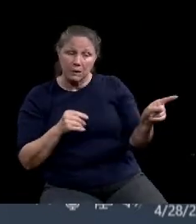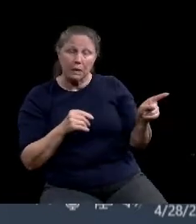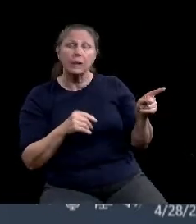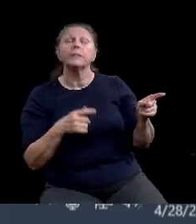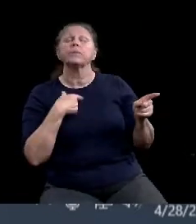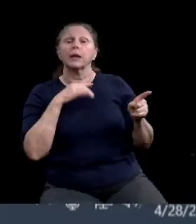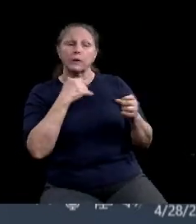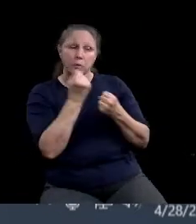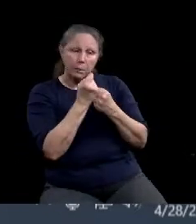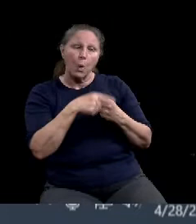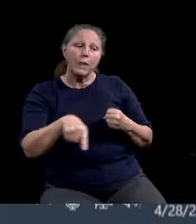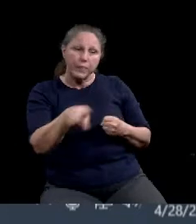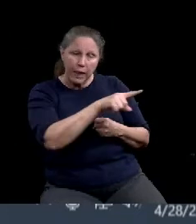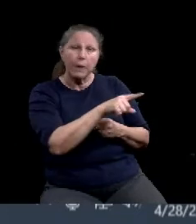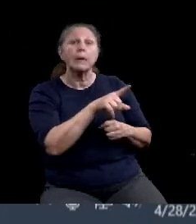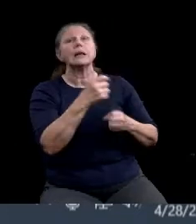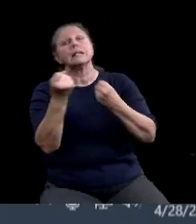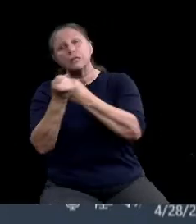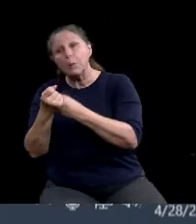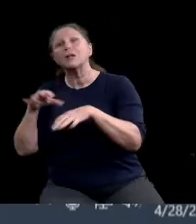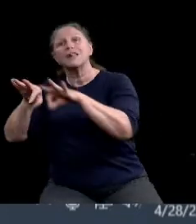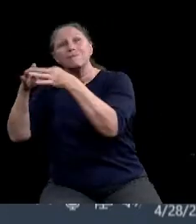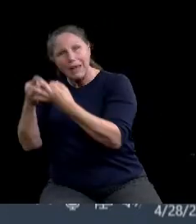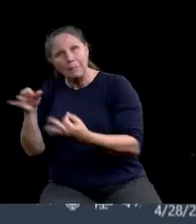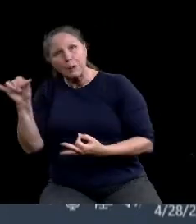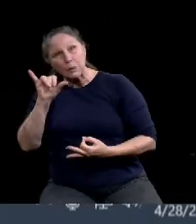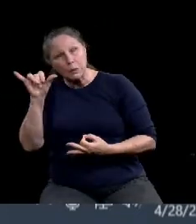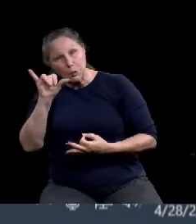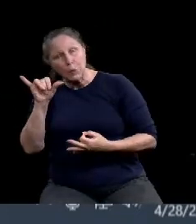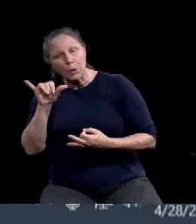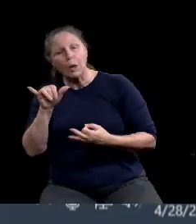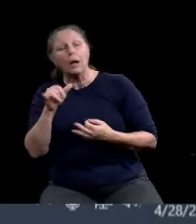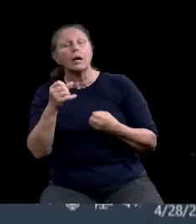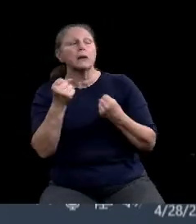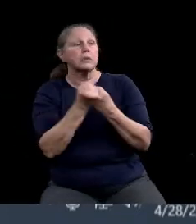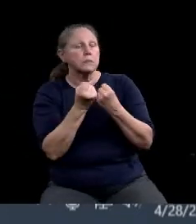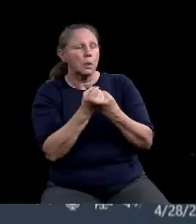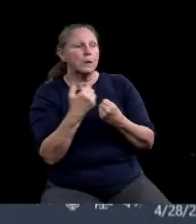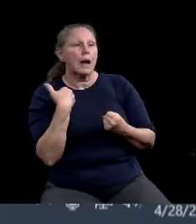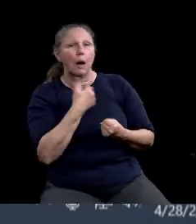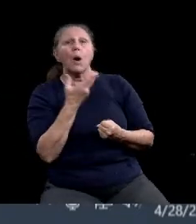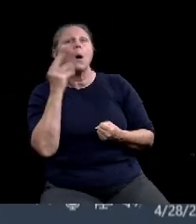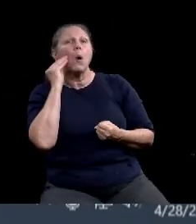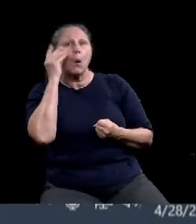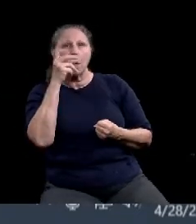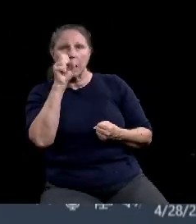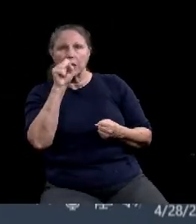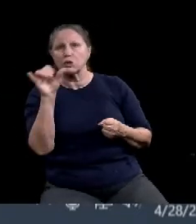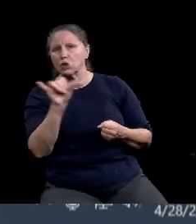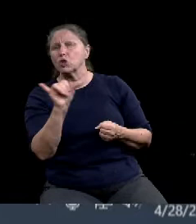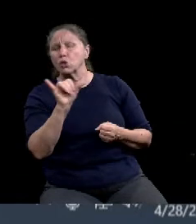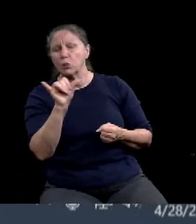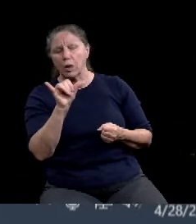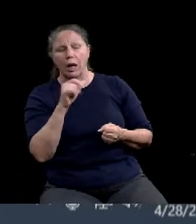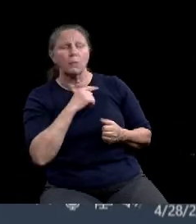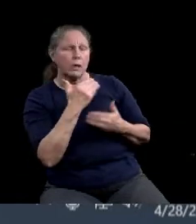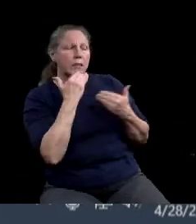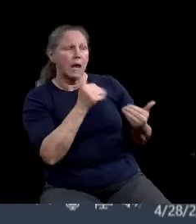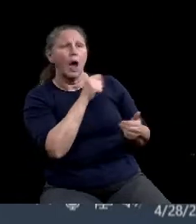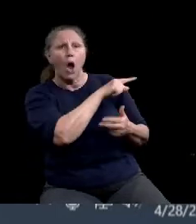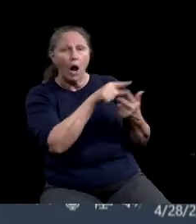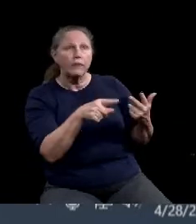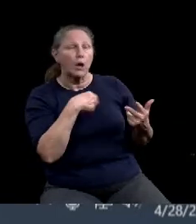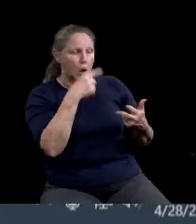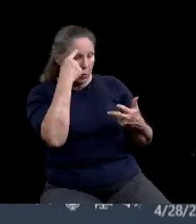doing this also to support our homeless population. And so I just want to thank everyone who's had a part in this and just so glad to see this